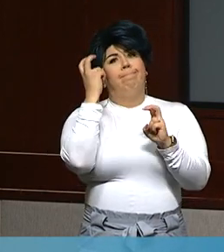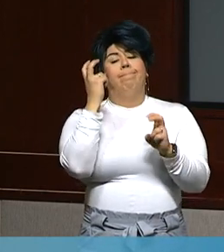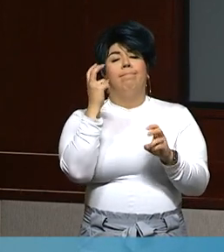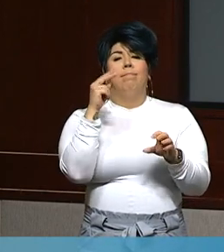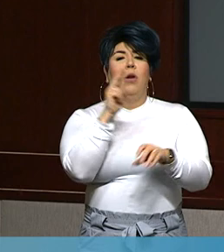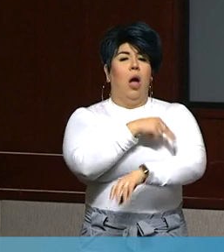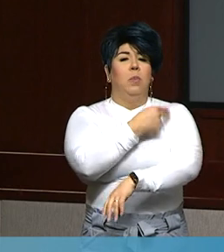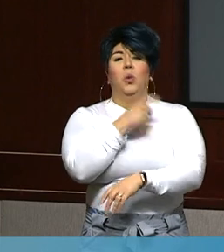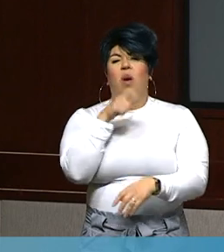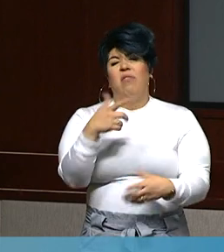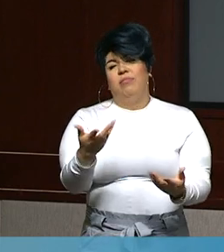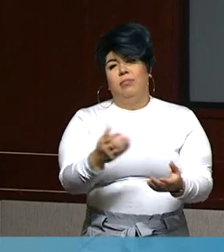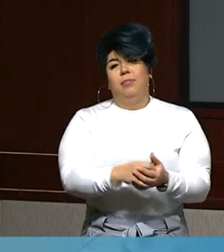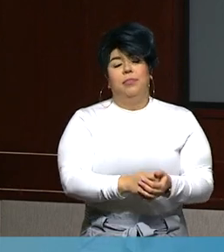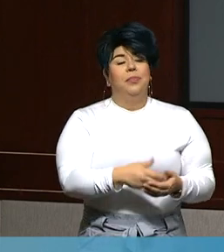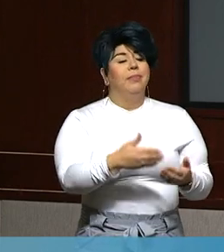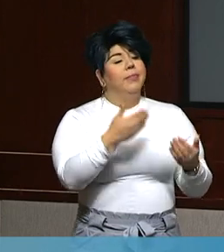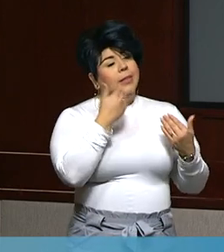Thank you very much.